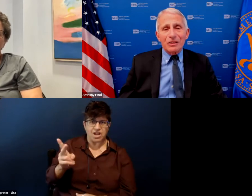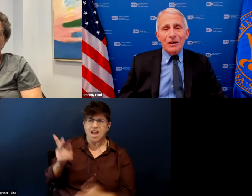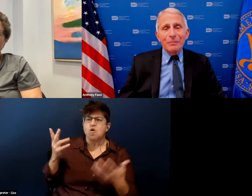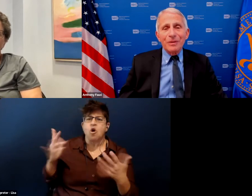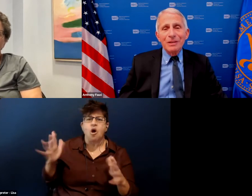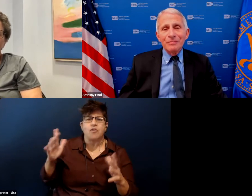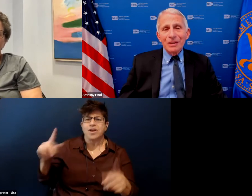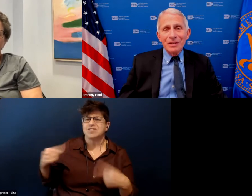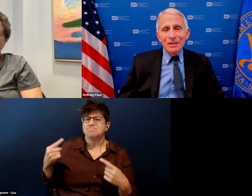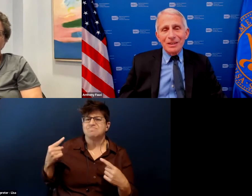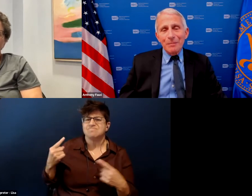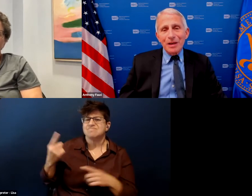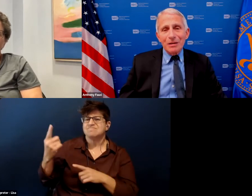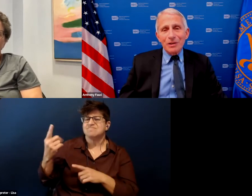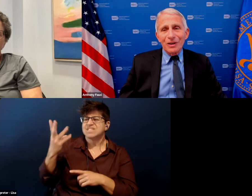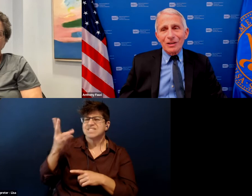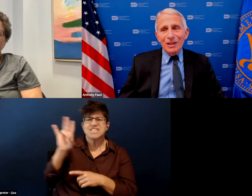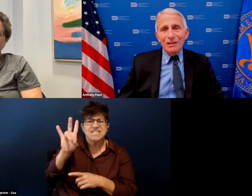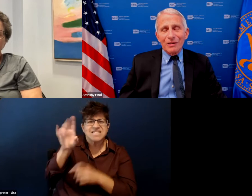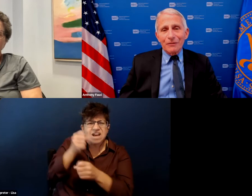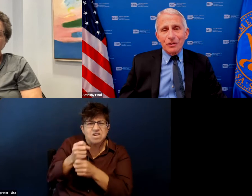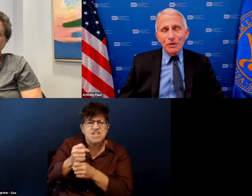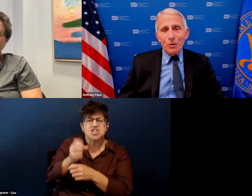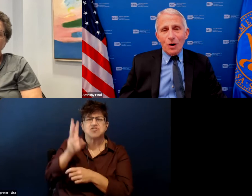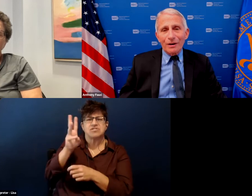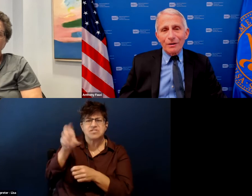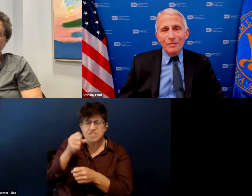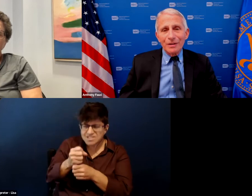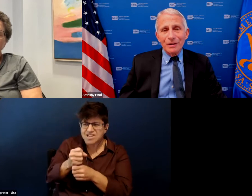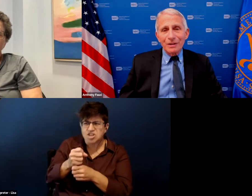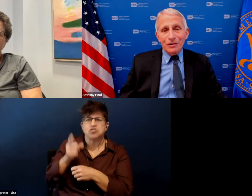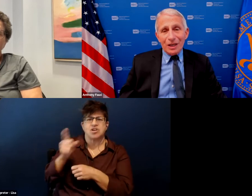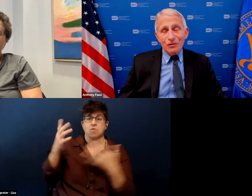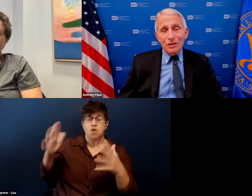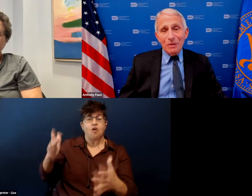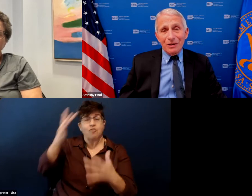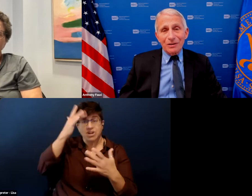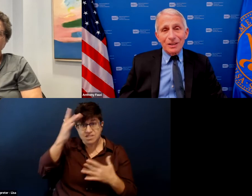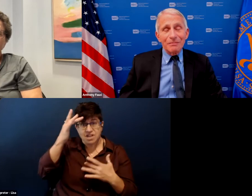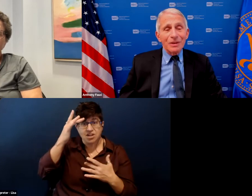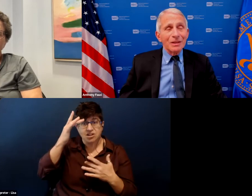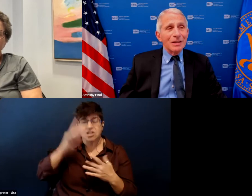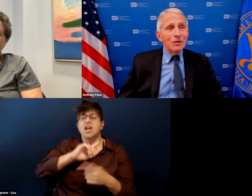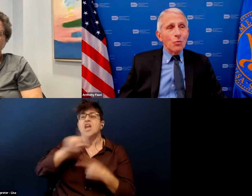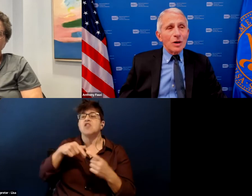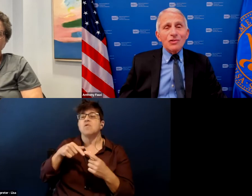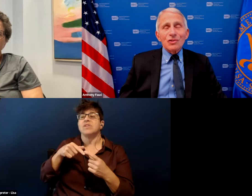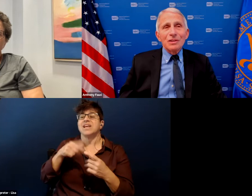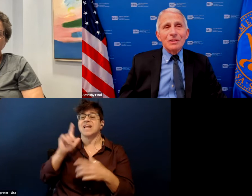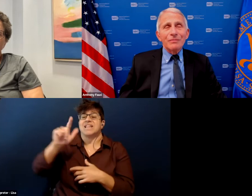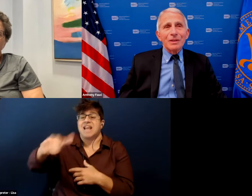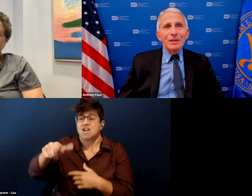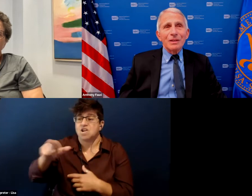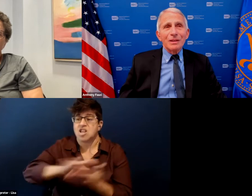that time did they become clinically ill enough to require attention medically once